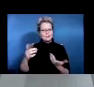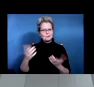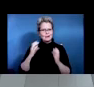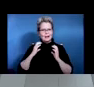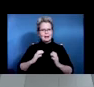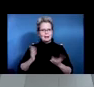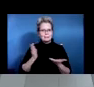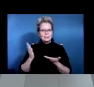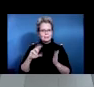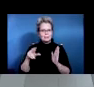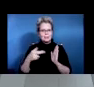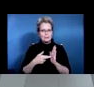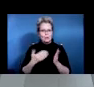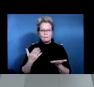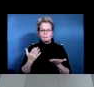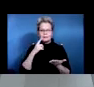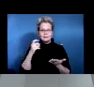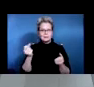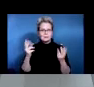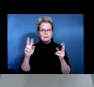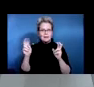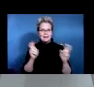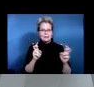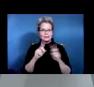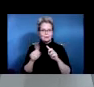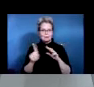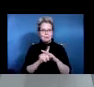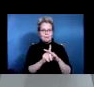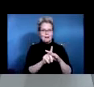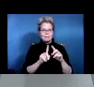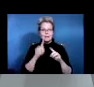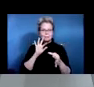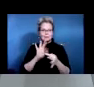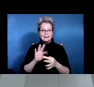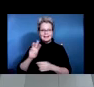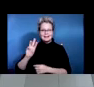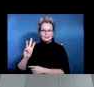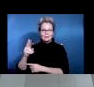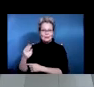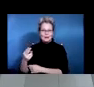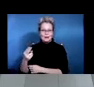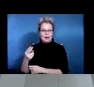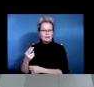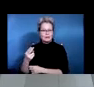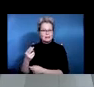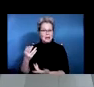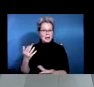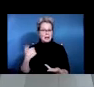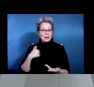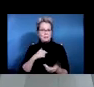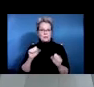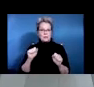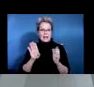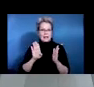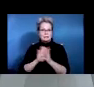our work that are related to the warehouse. So we could basically develop a new role